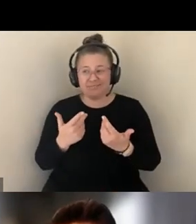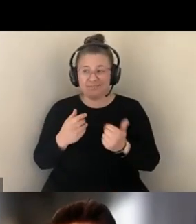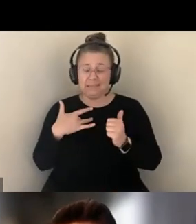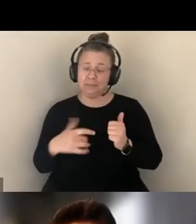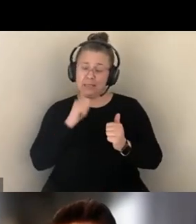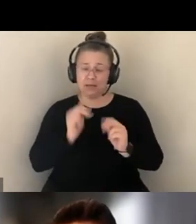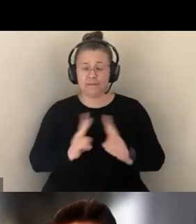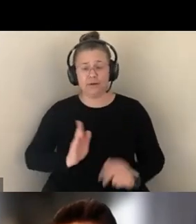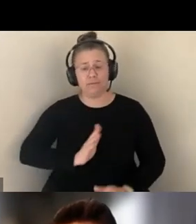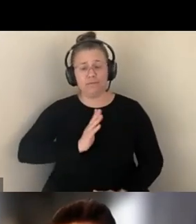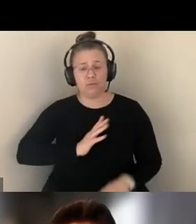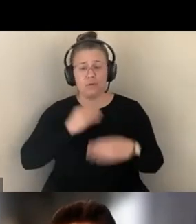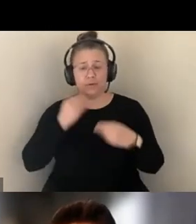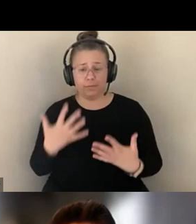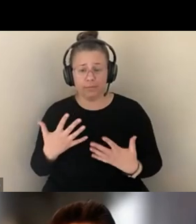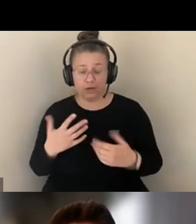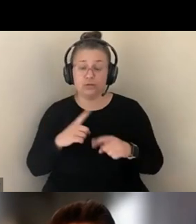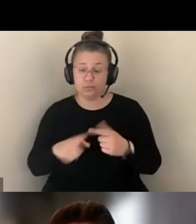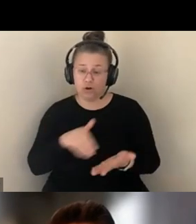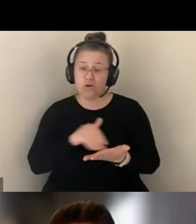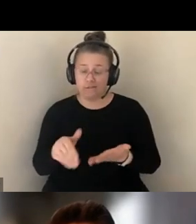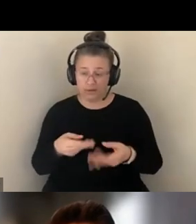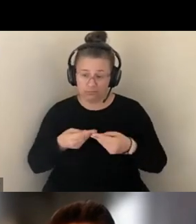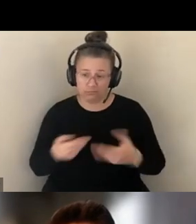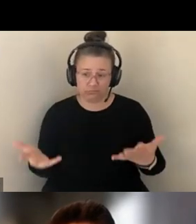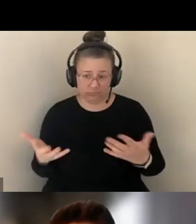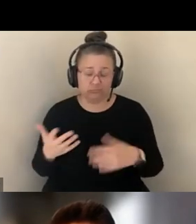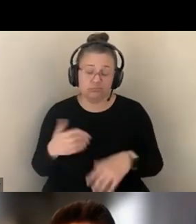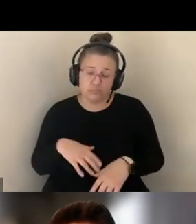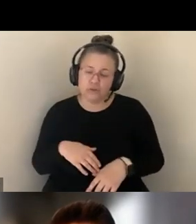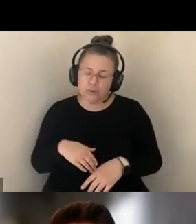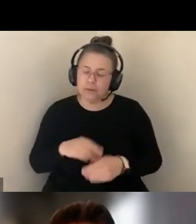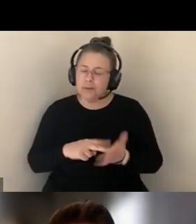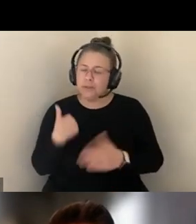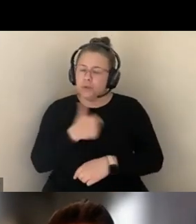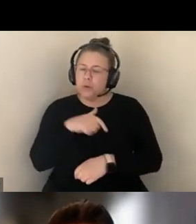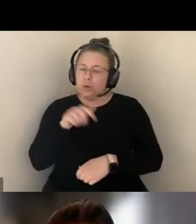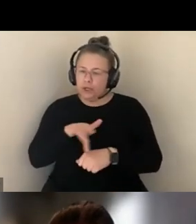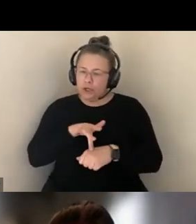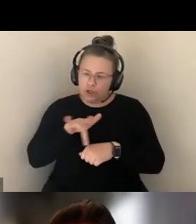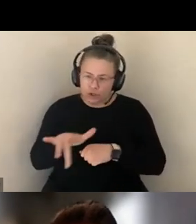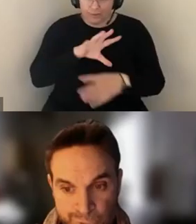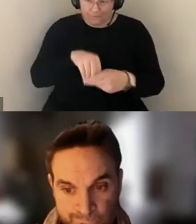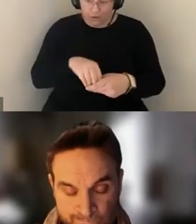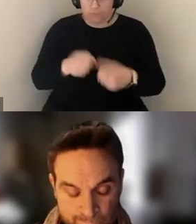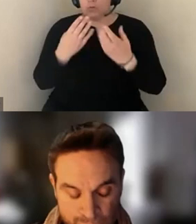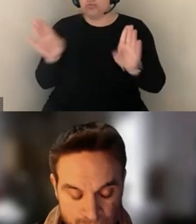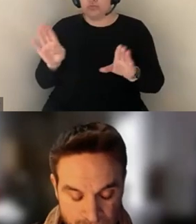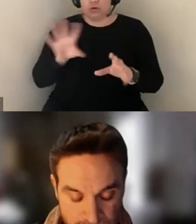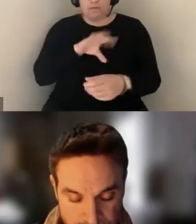COMMUNICATED. SO I THINK WE NEED EARLY AND BROAD INVOLVEMENT BY SORT OF THE OTHER STAKEHOLDERS BEFORE PROCEEDING.